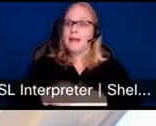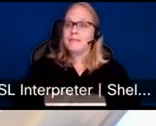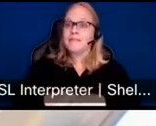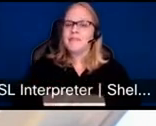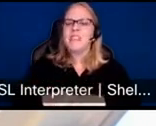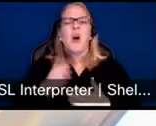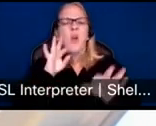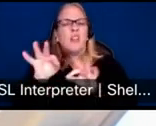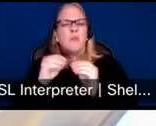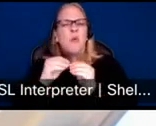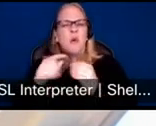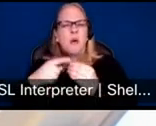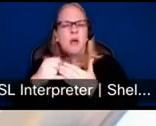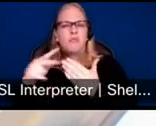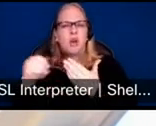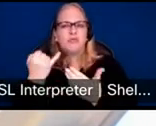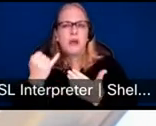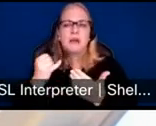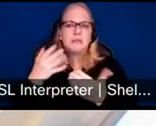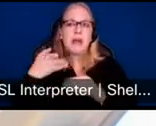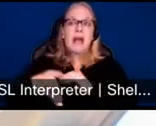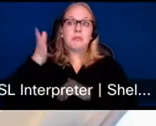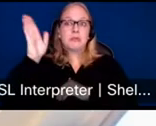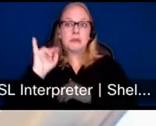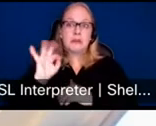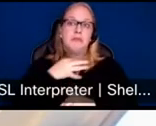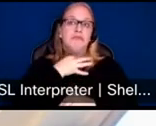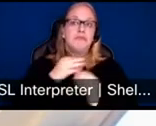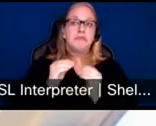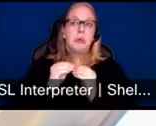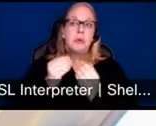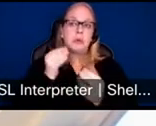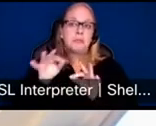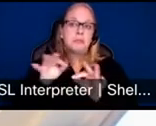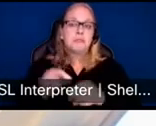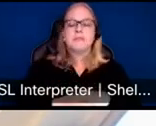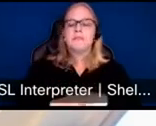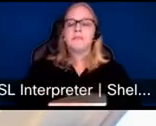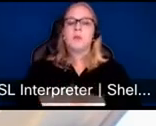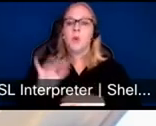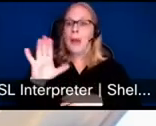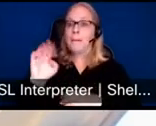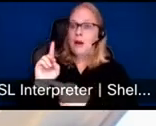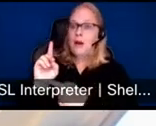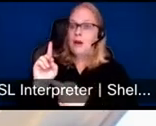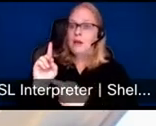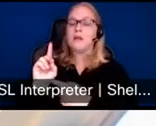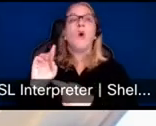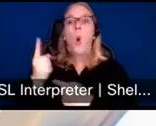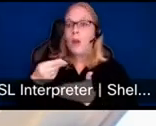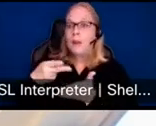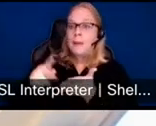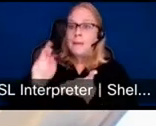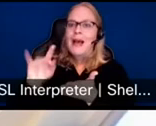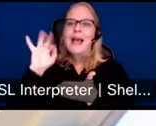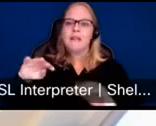after the presentation as well. So the bond focuses on four key outcomes that are tied to payments. One is the volume of cataract